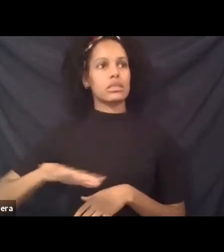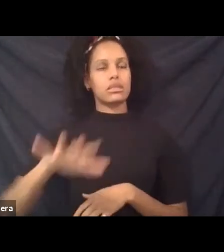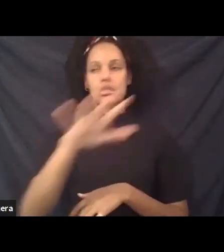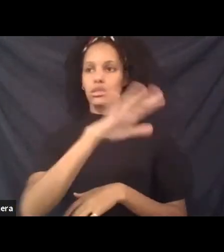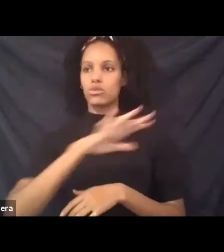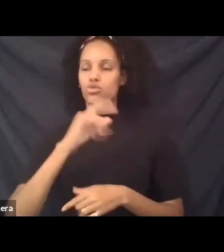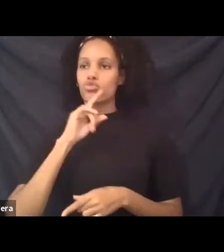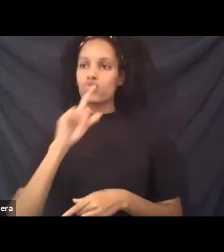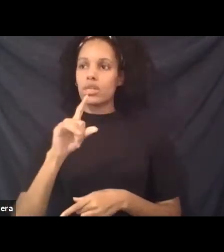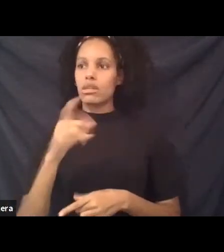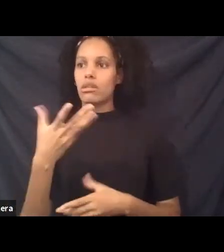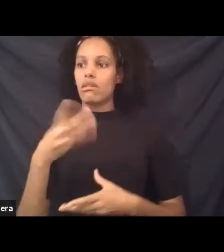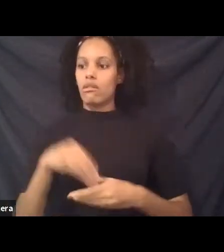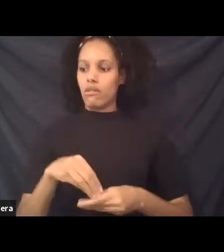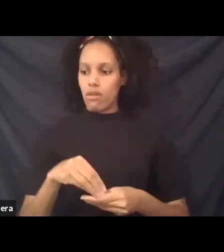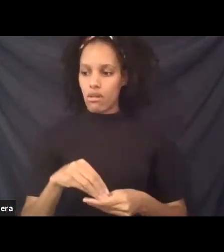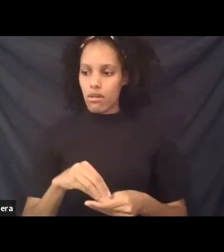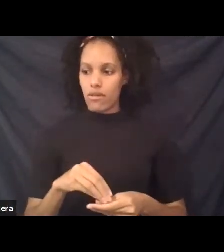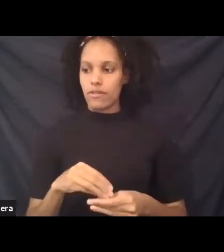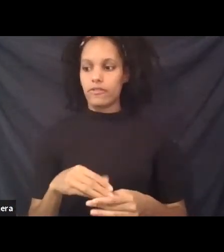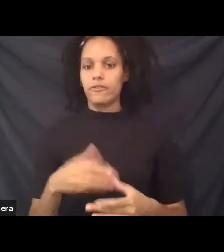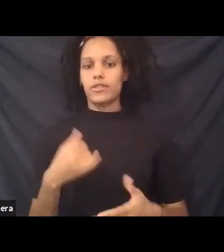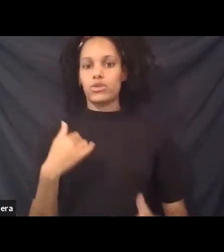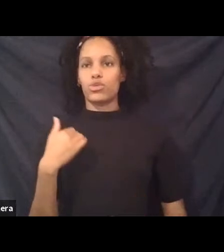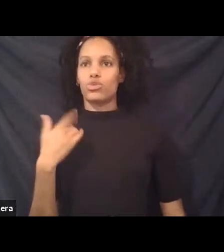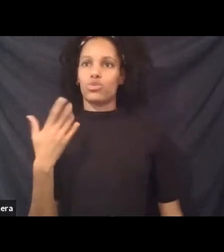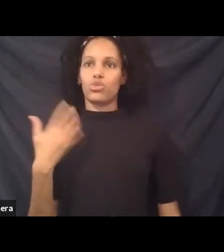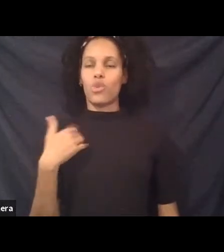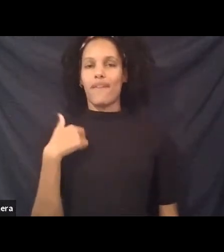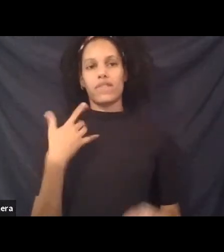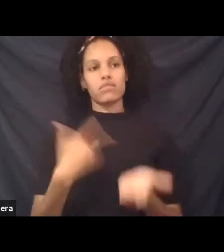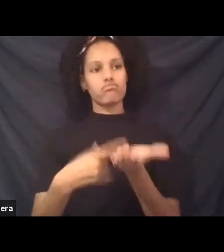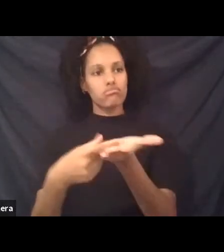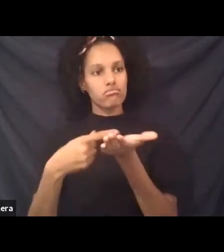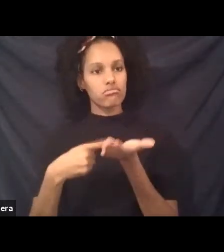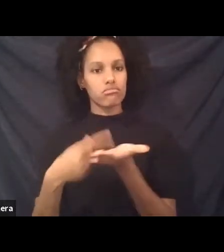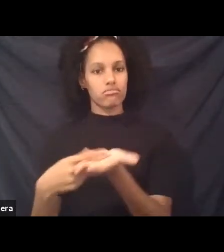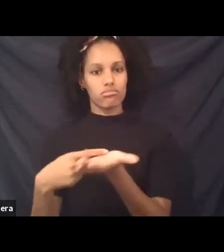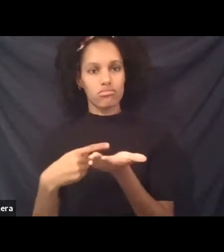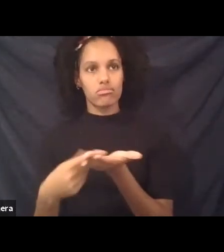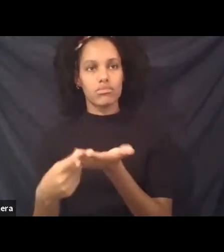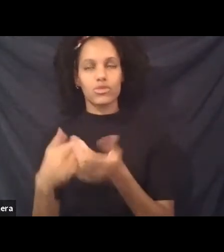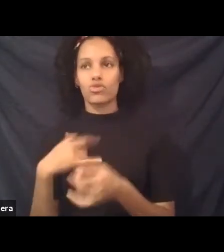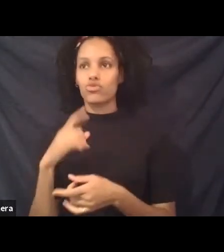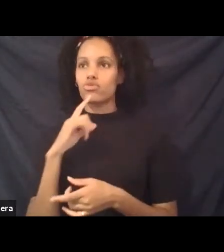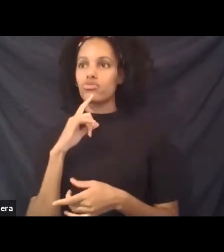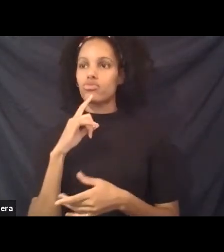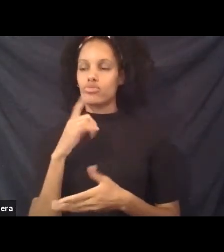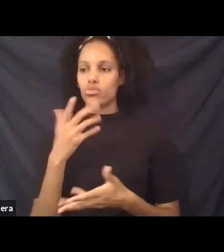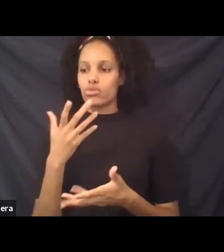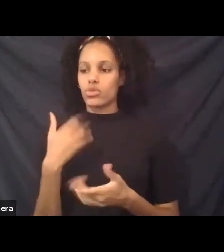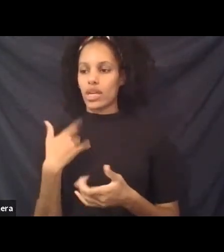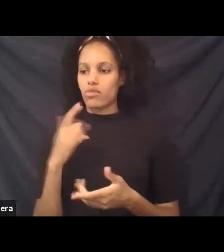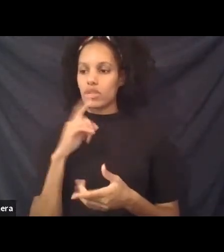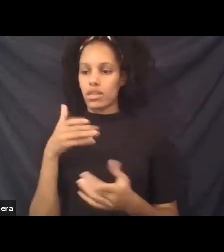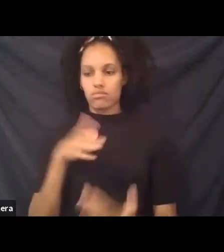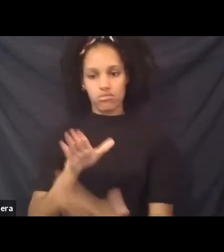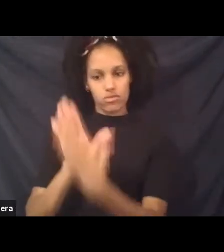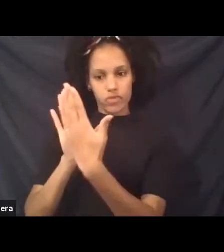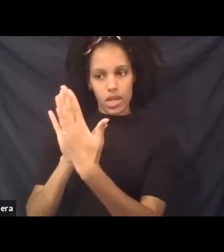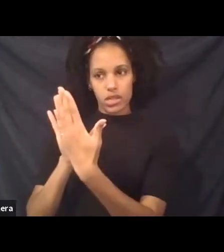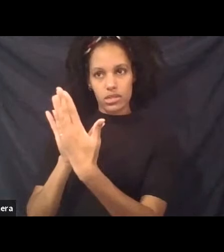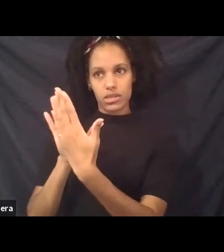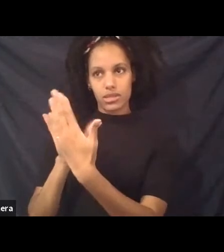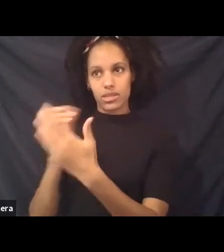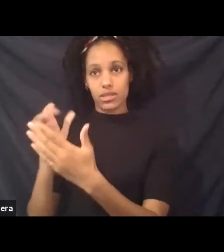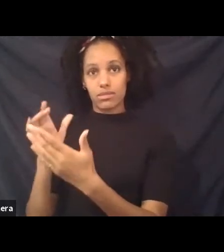be in and have to these discussions and to also be in a space where you face the same things you would in the U S just in a